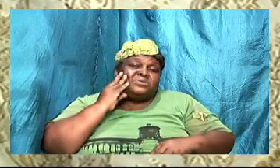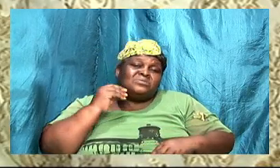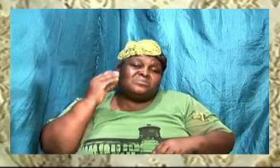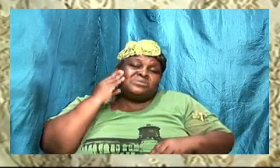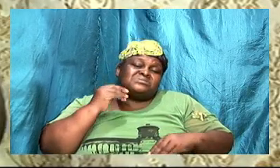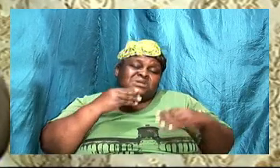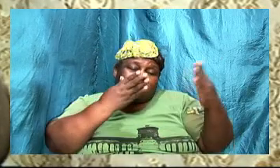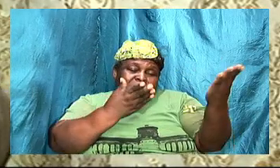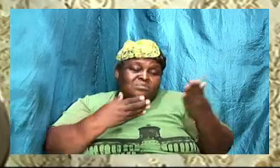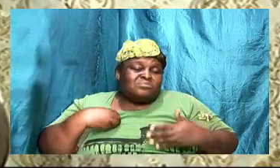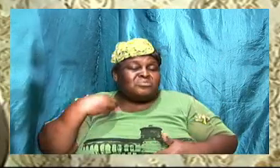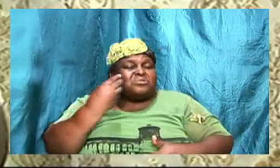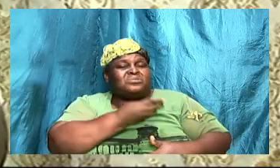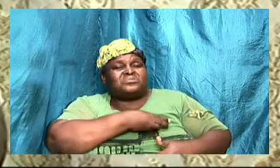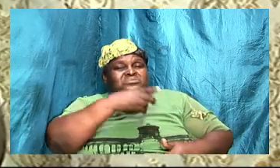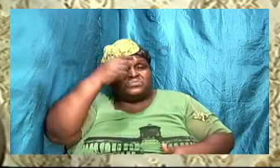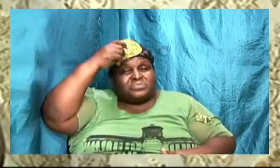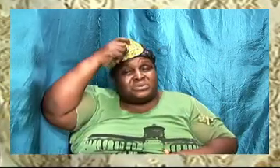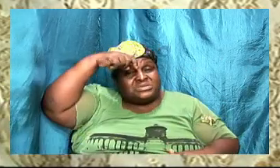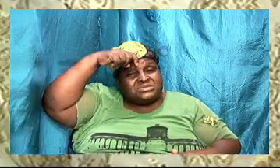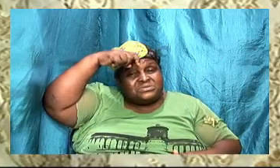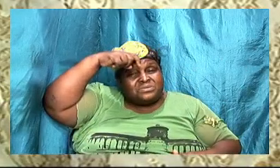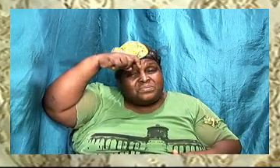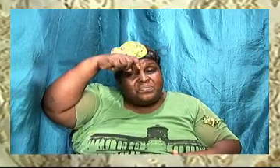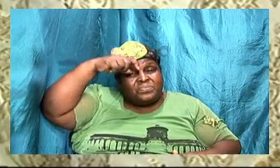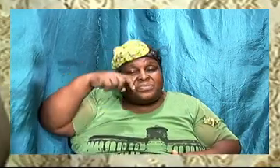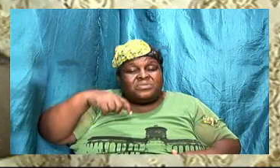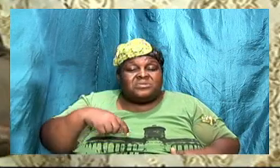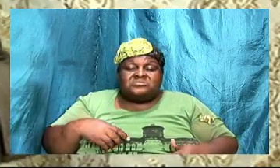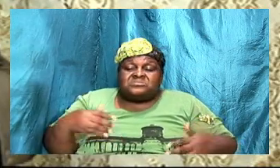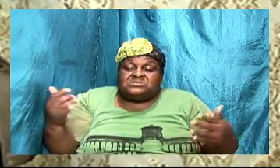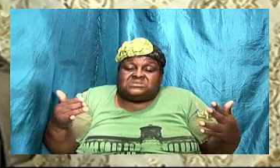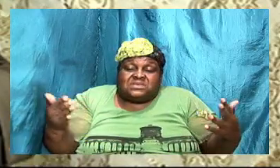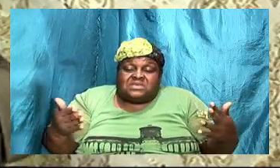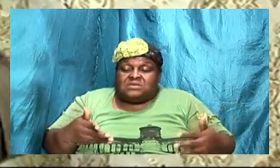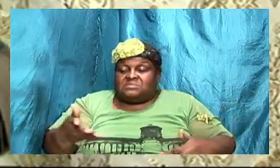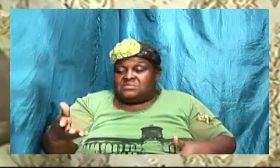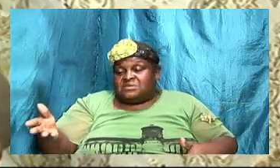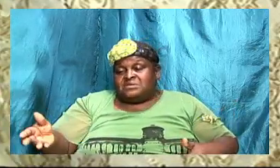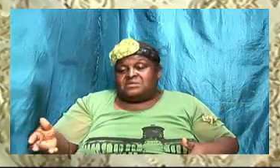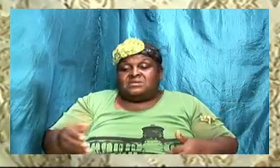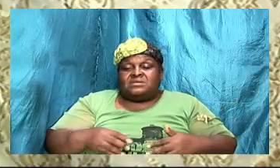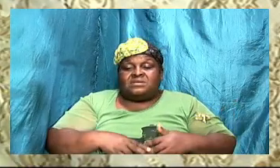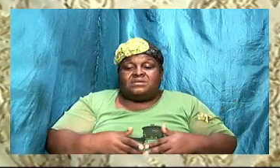so it's the same thing in the disenchanted stage this rough patch this